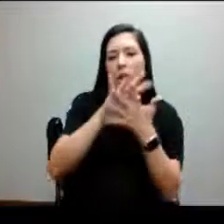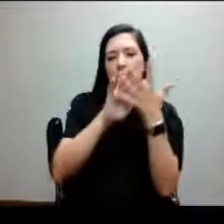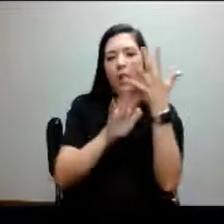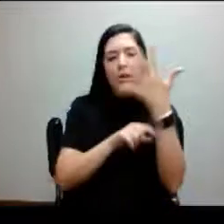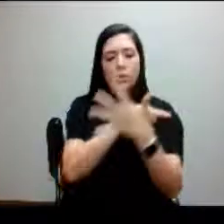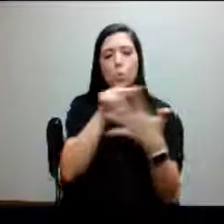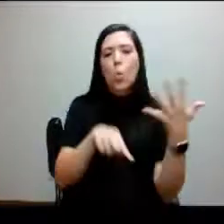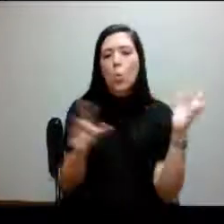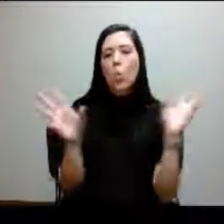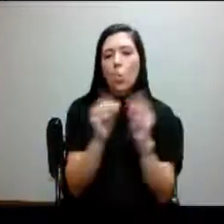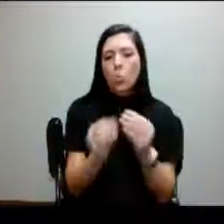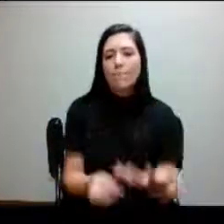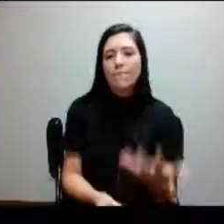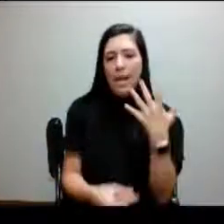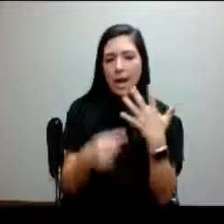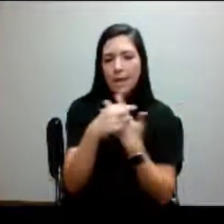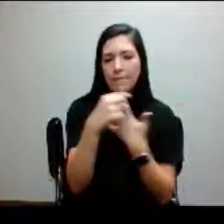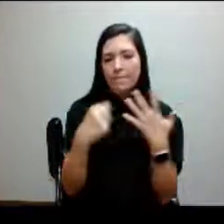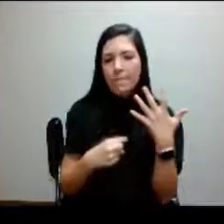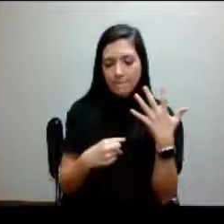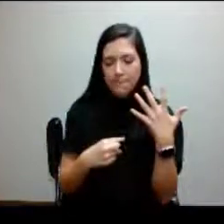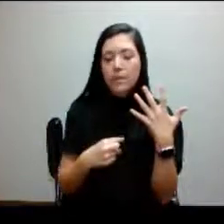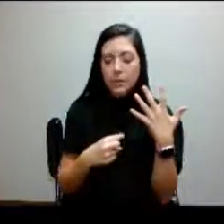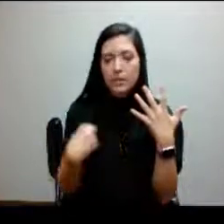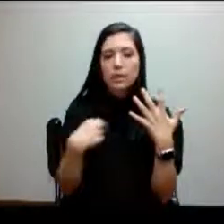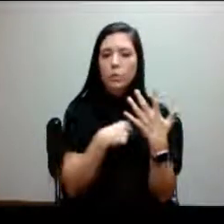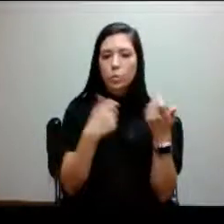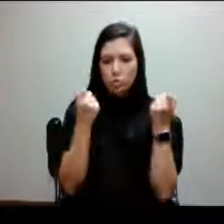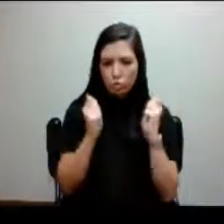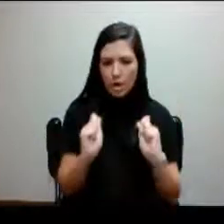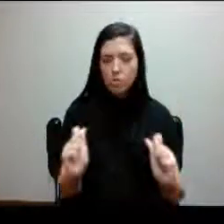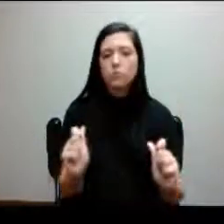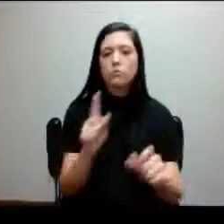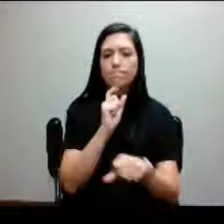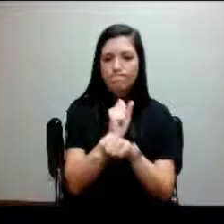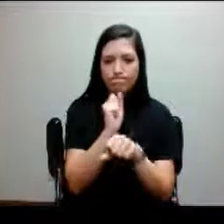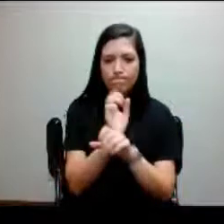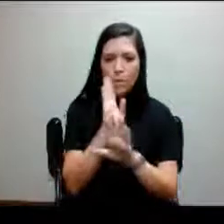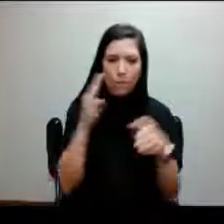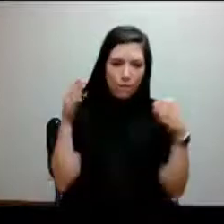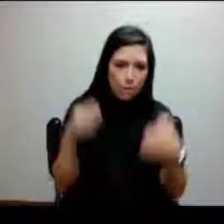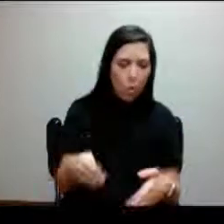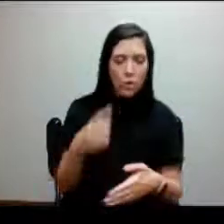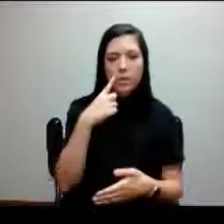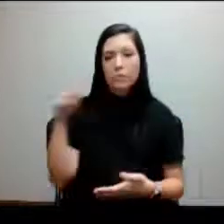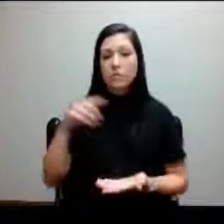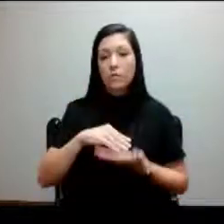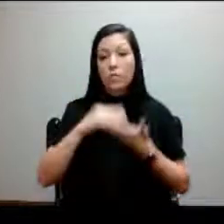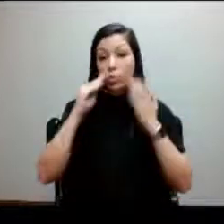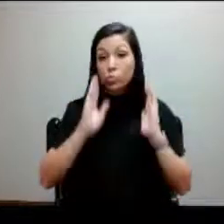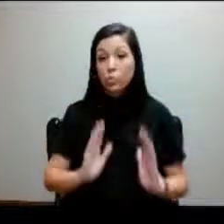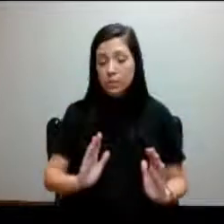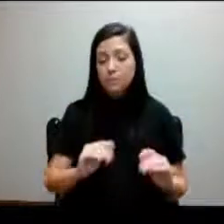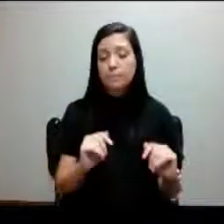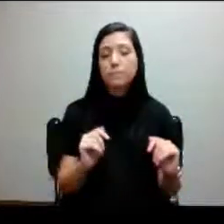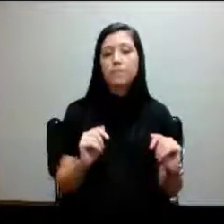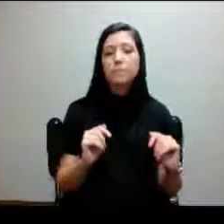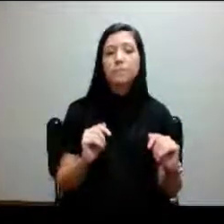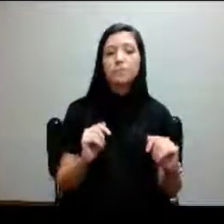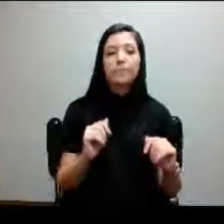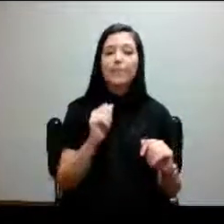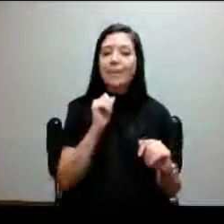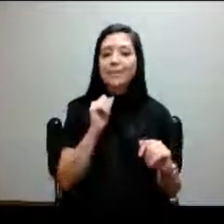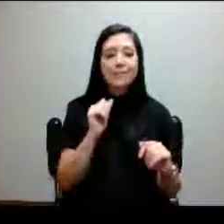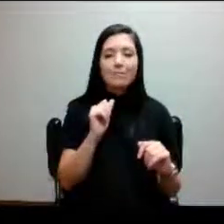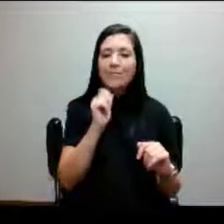five different elements that we try to focus on for our students. And so not just telling them to be